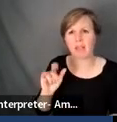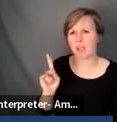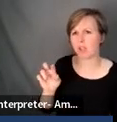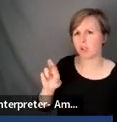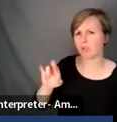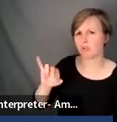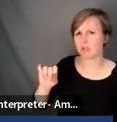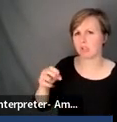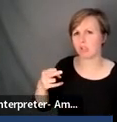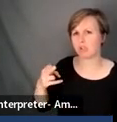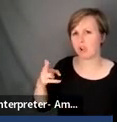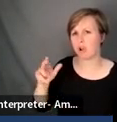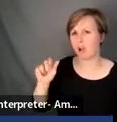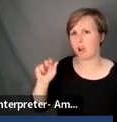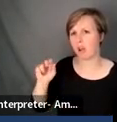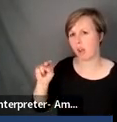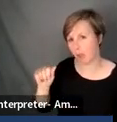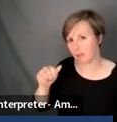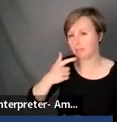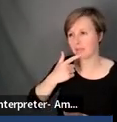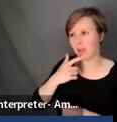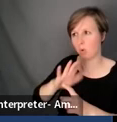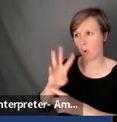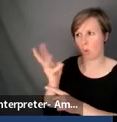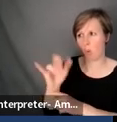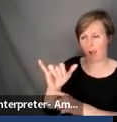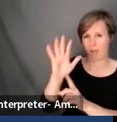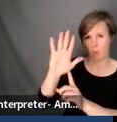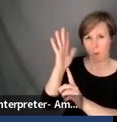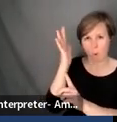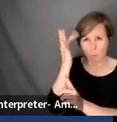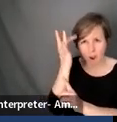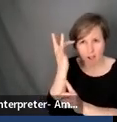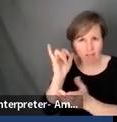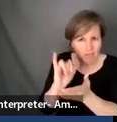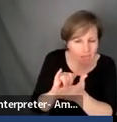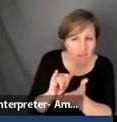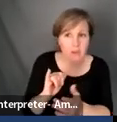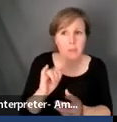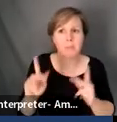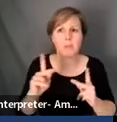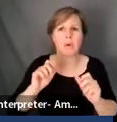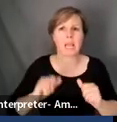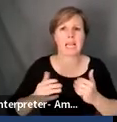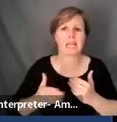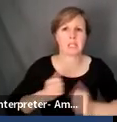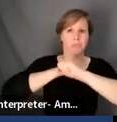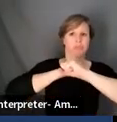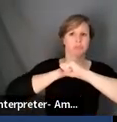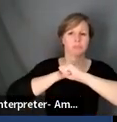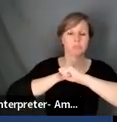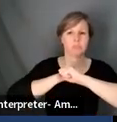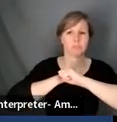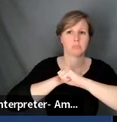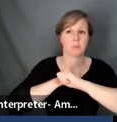finding your why. And I find that people get defensive because